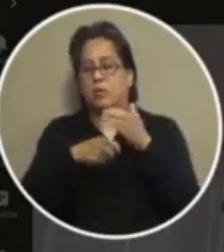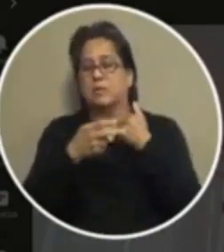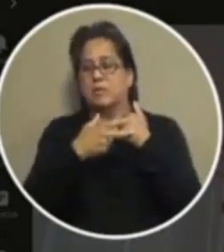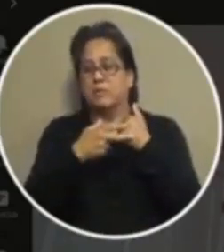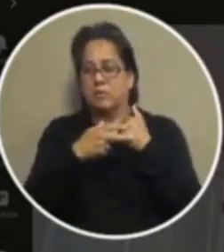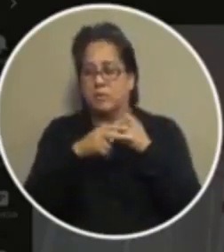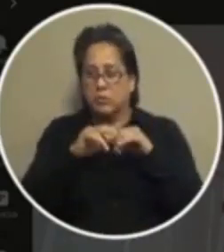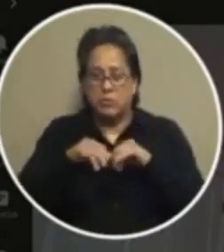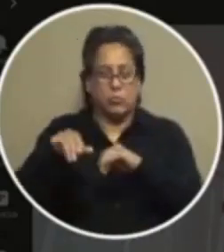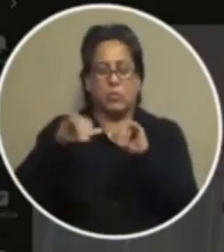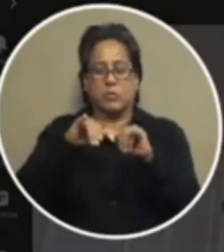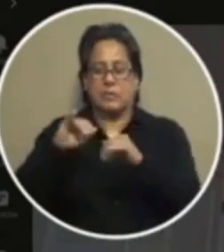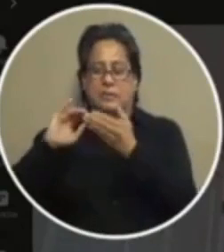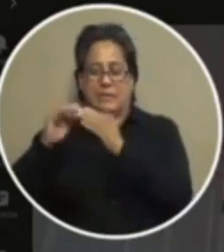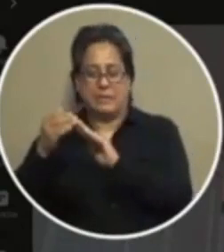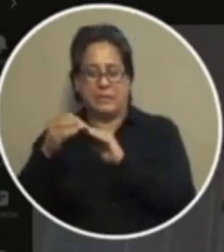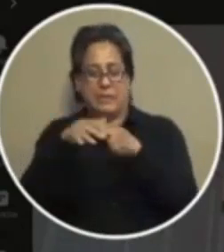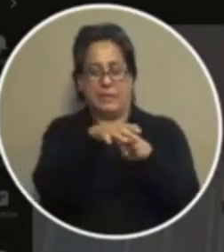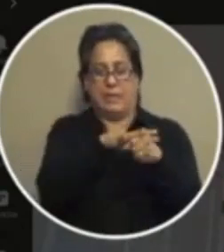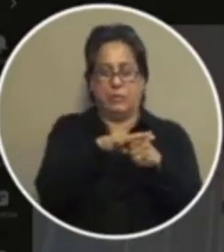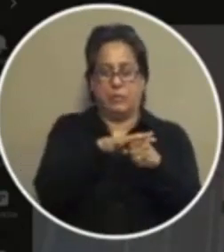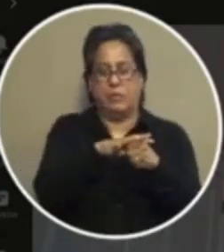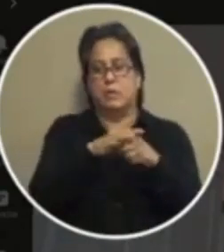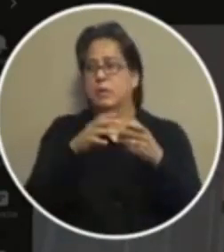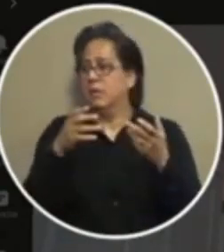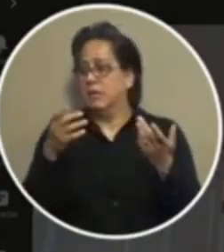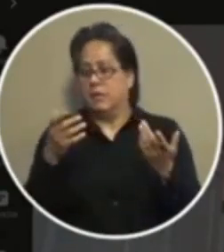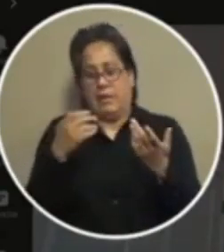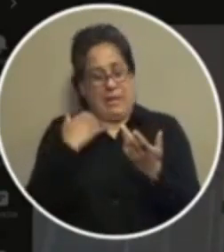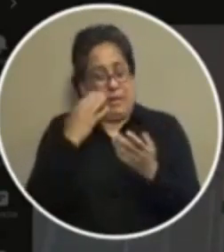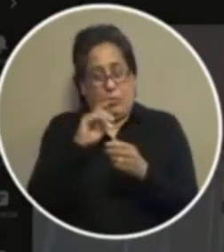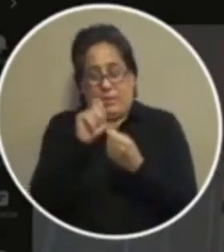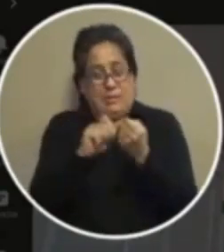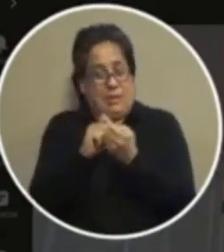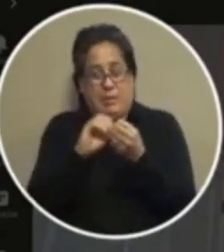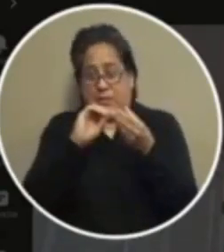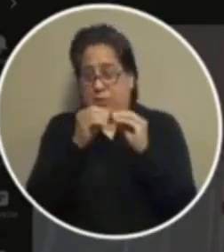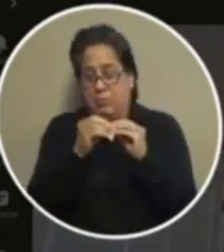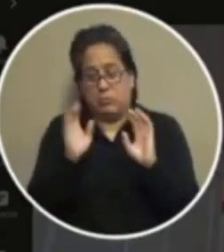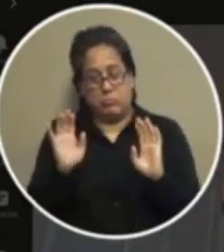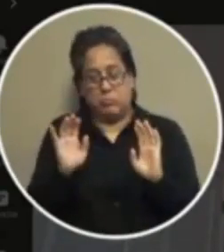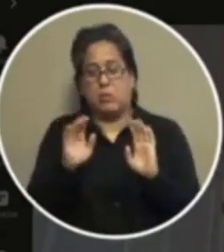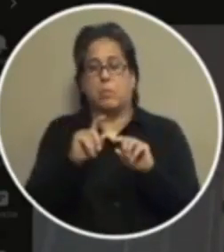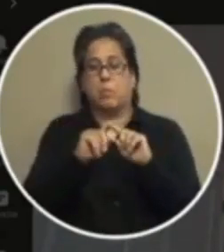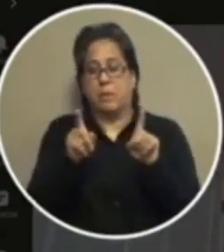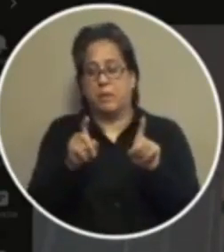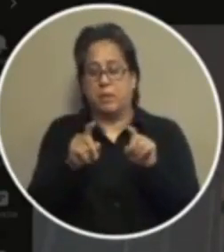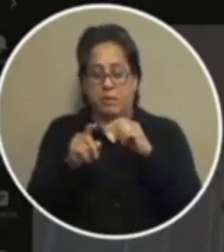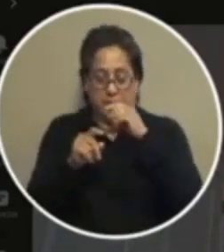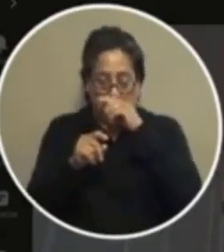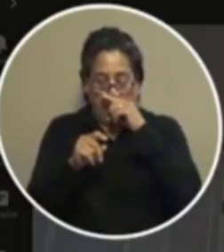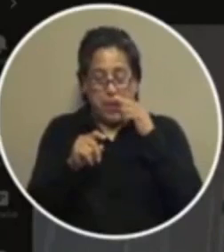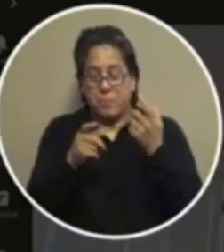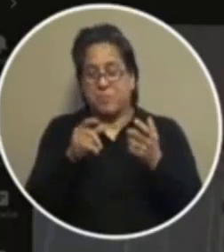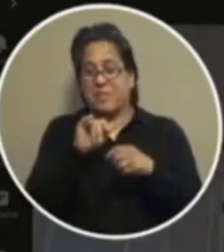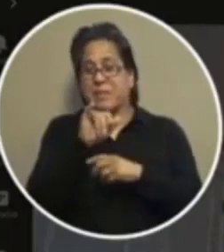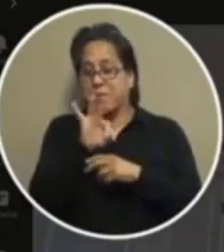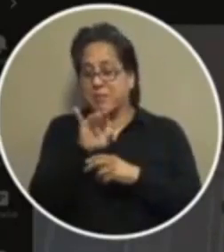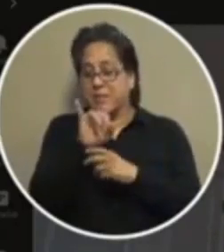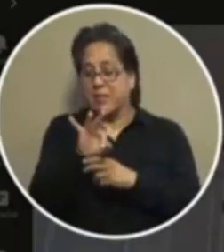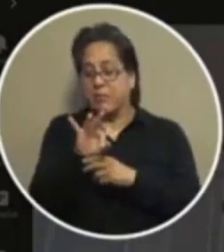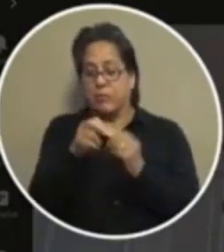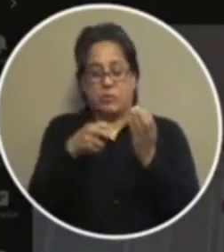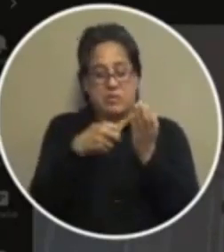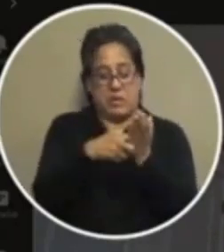across the board for the city and for the county again i don't know what those exact numbers are but it just stands to reason that if you're going to